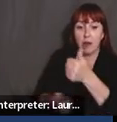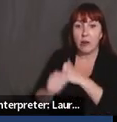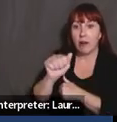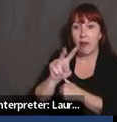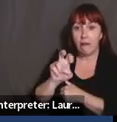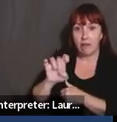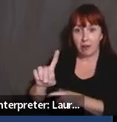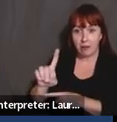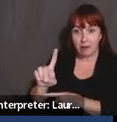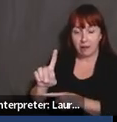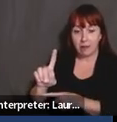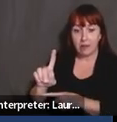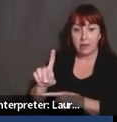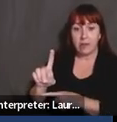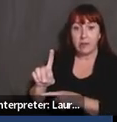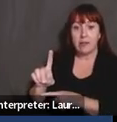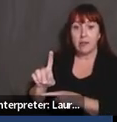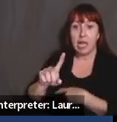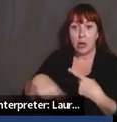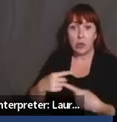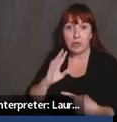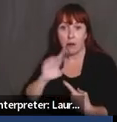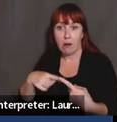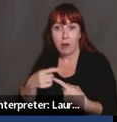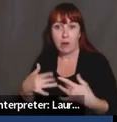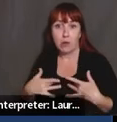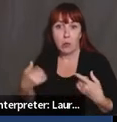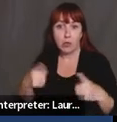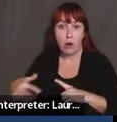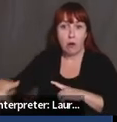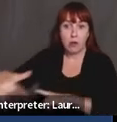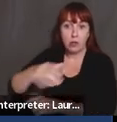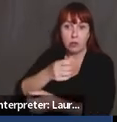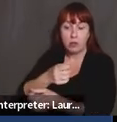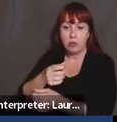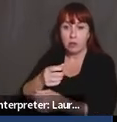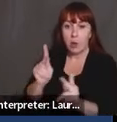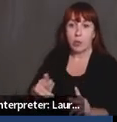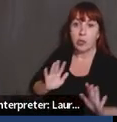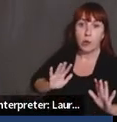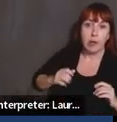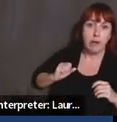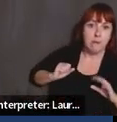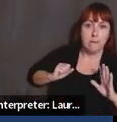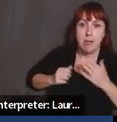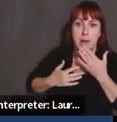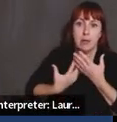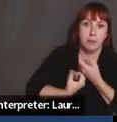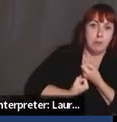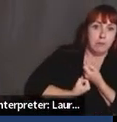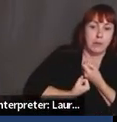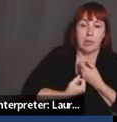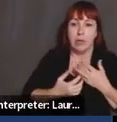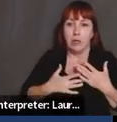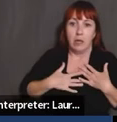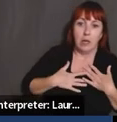when we would speak about the social issues, it would kind of just be like someone in the classroom was holding back or a teacher was holding back. And I think that